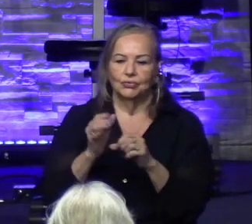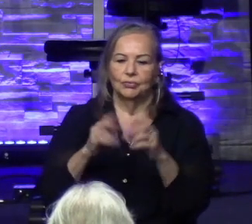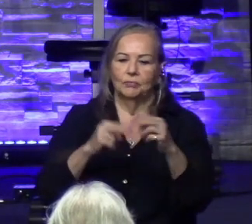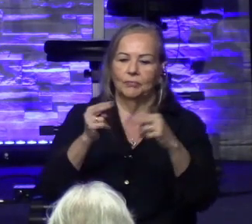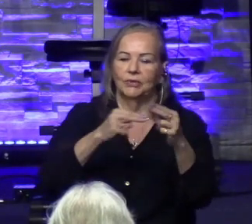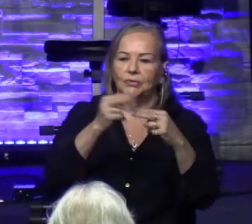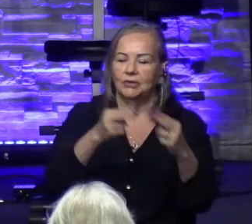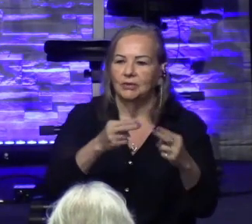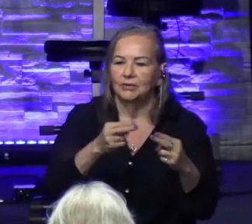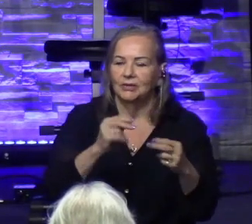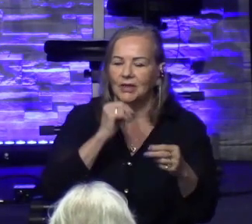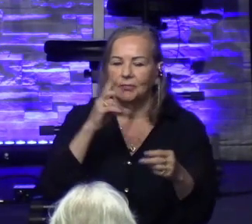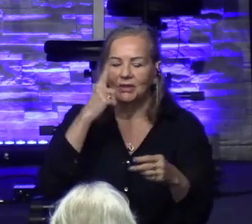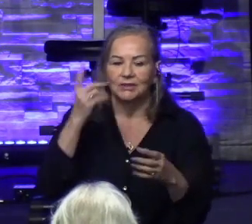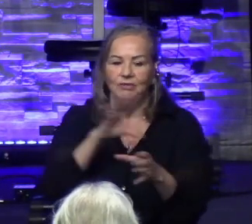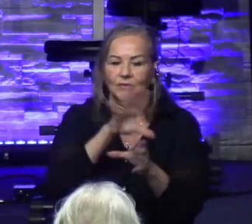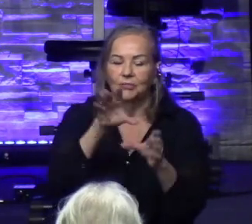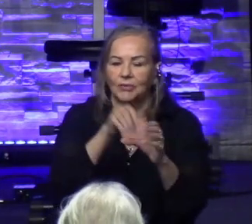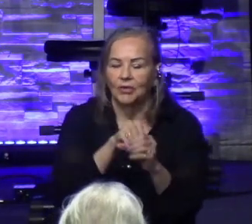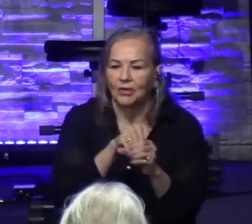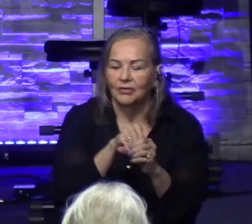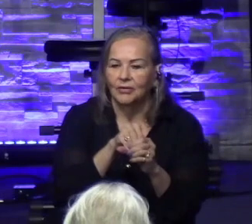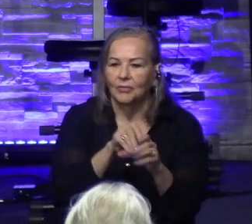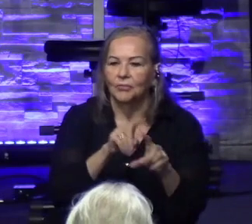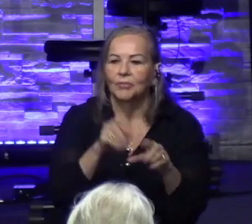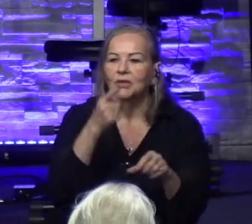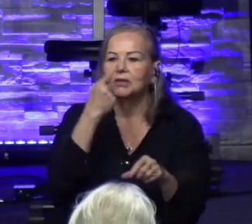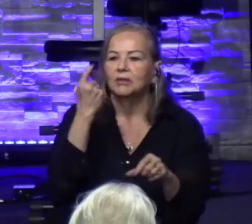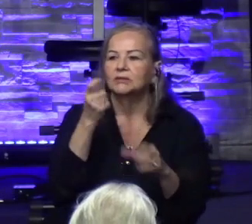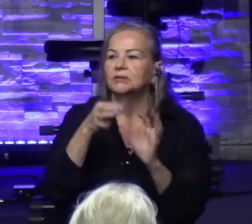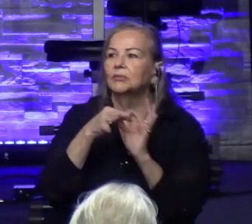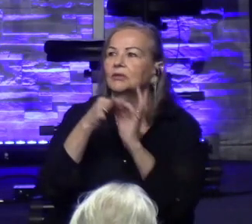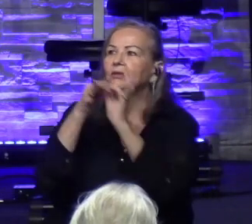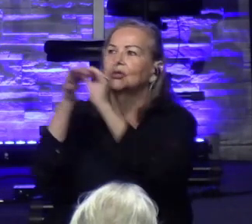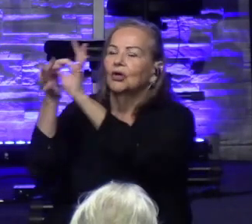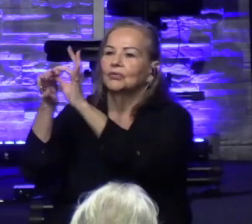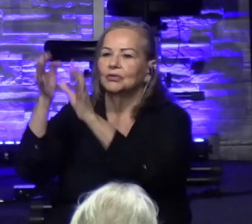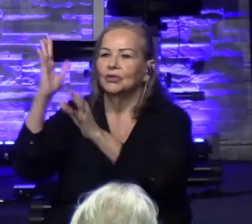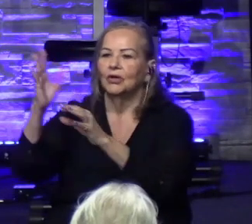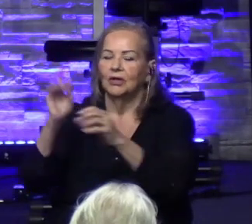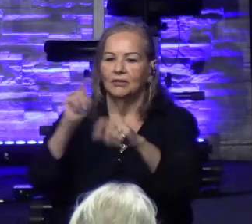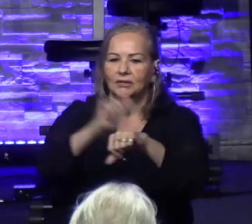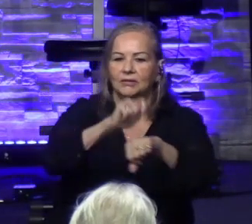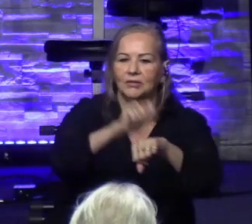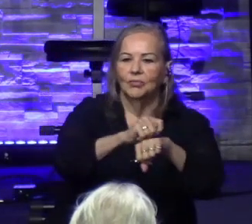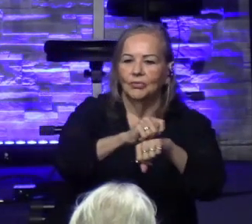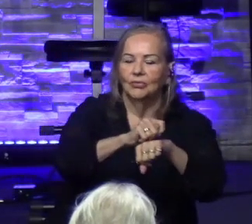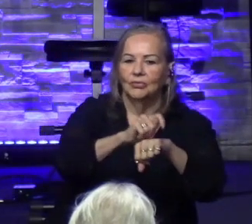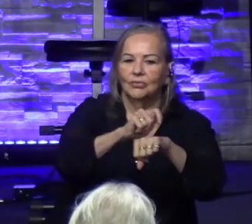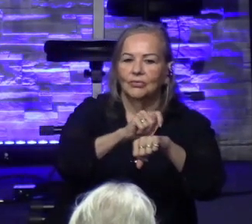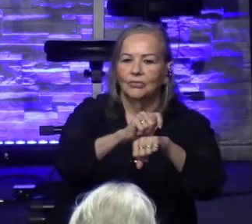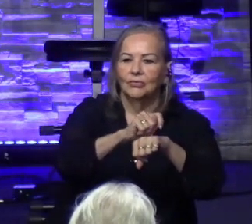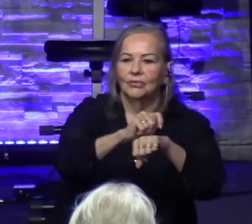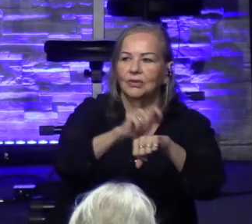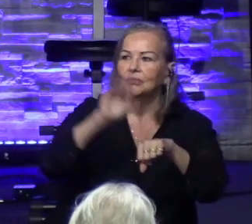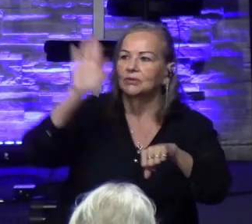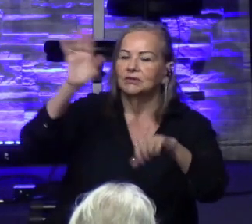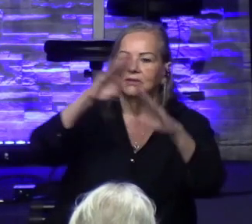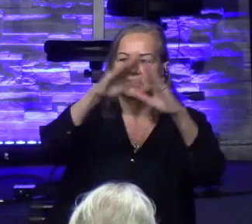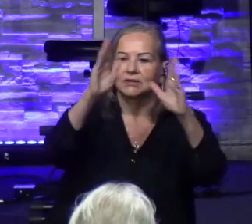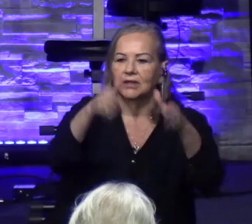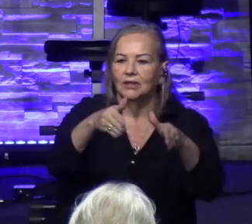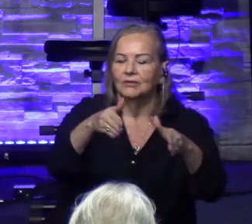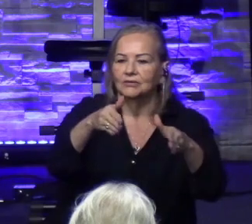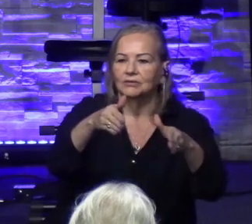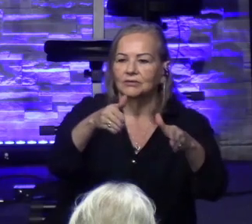to be a part of, but because it was God's. That temple, that house belonged to God. And he wanted to be a part of